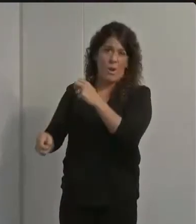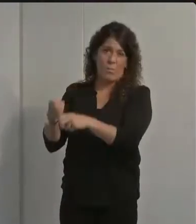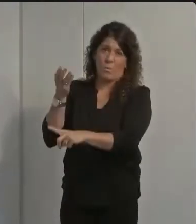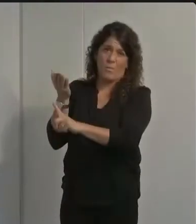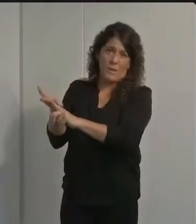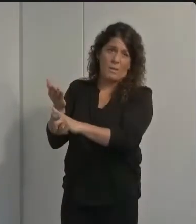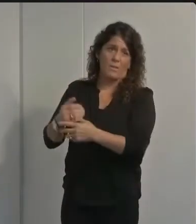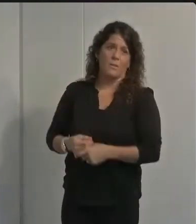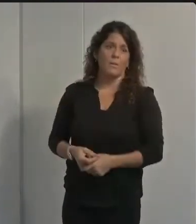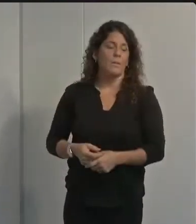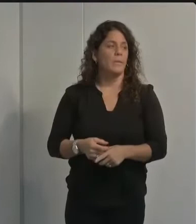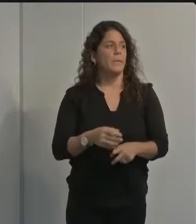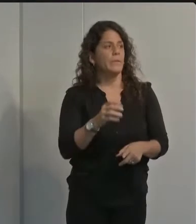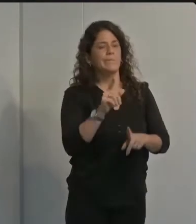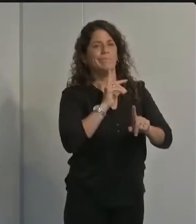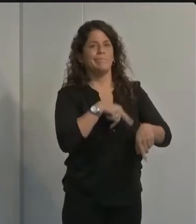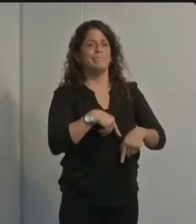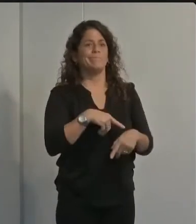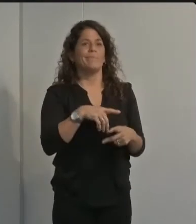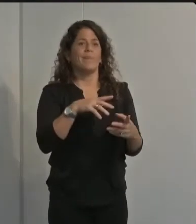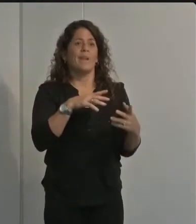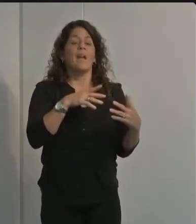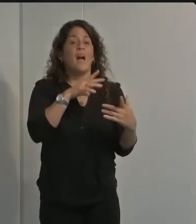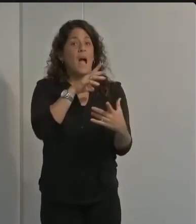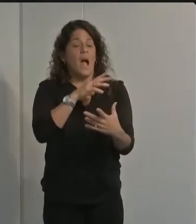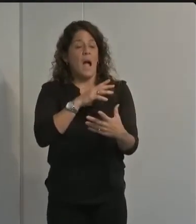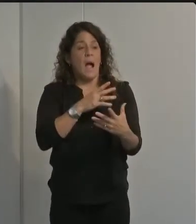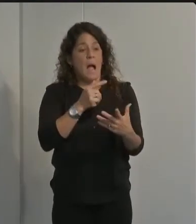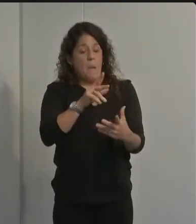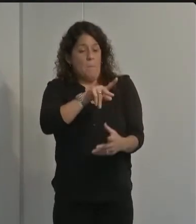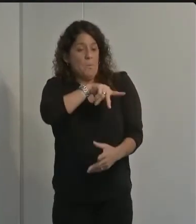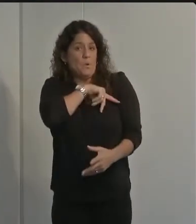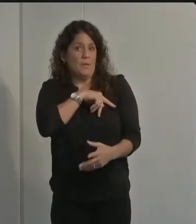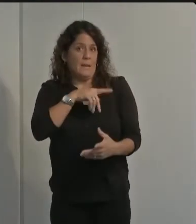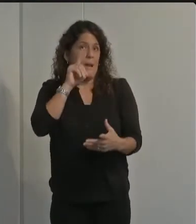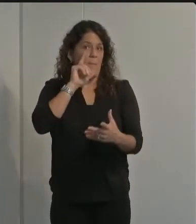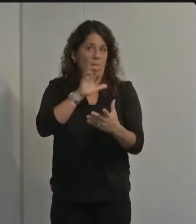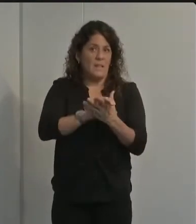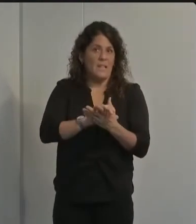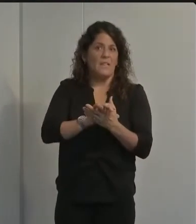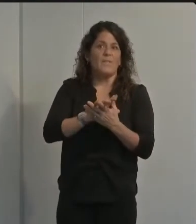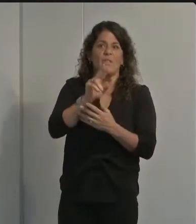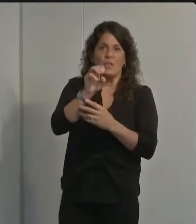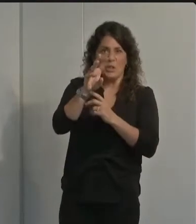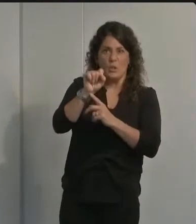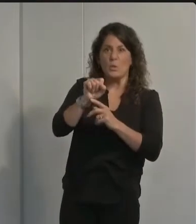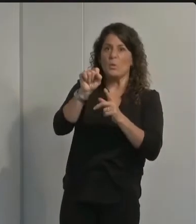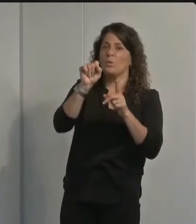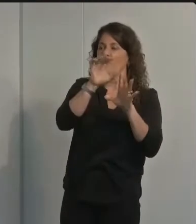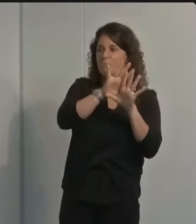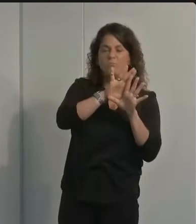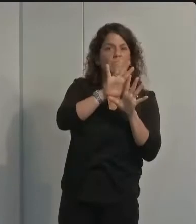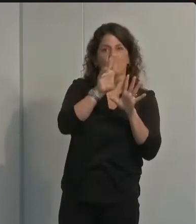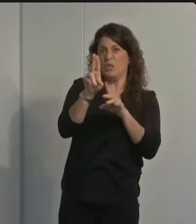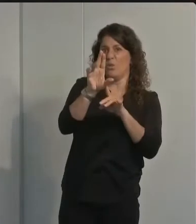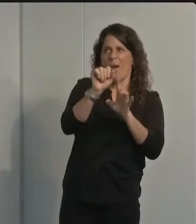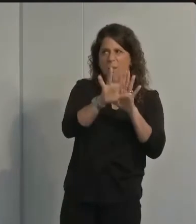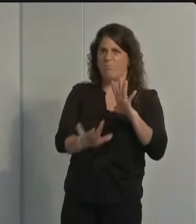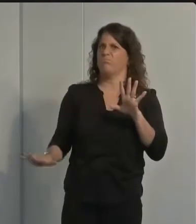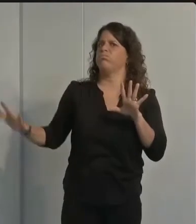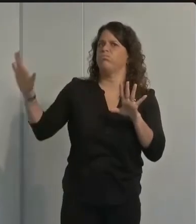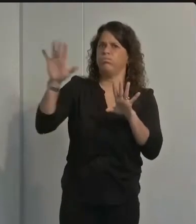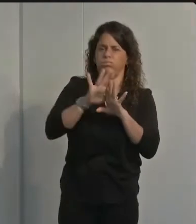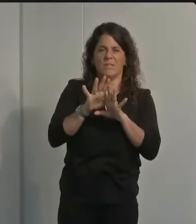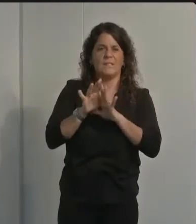uh yeah i wouldn't say it's unique to isla vista community i think that you've seen that news reporting across the country is similar um similar